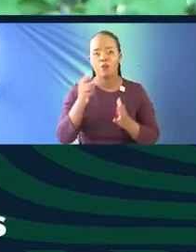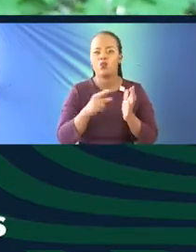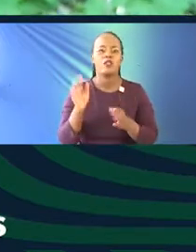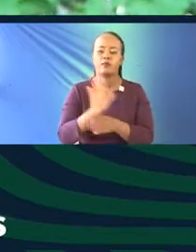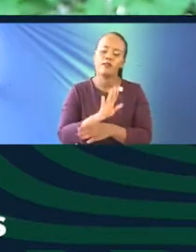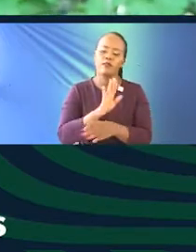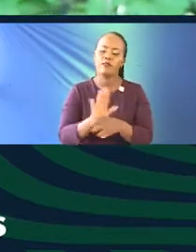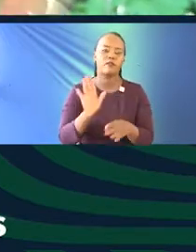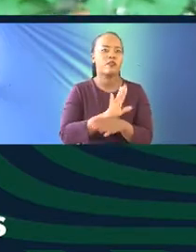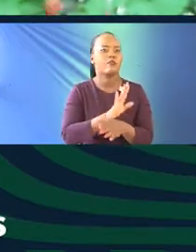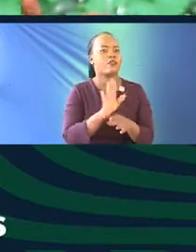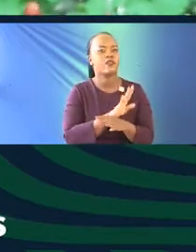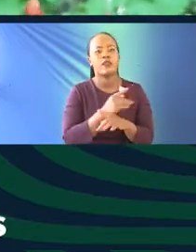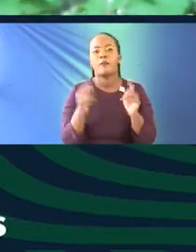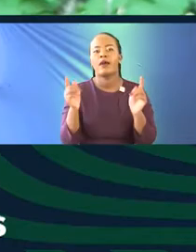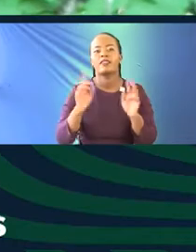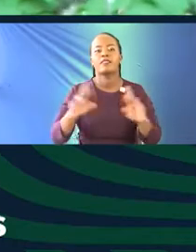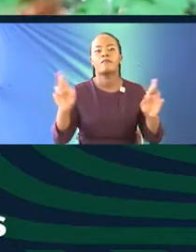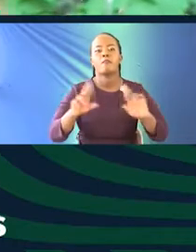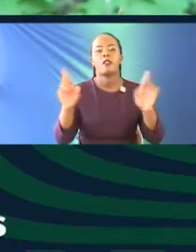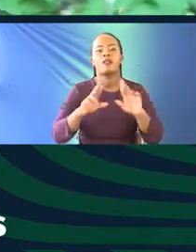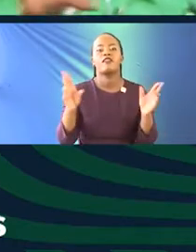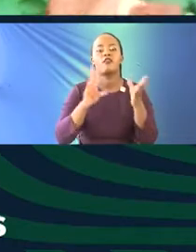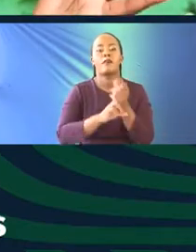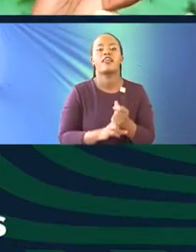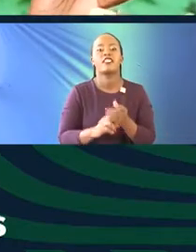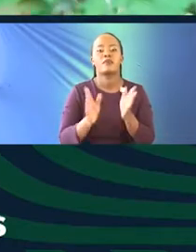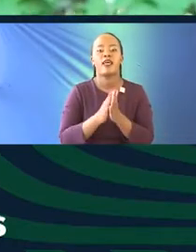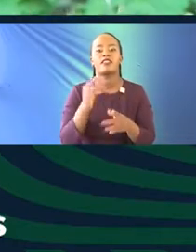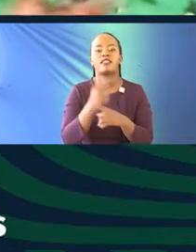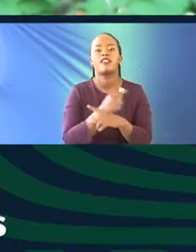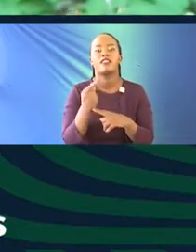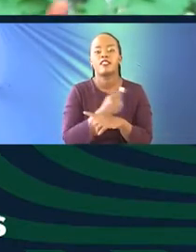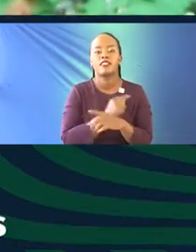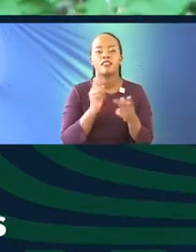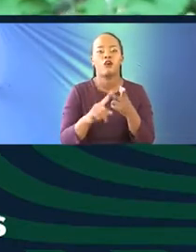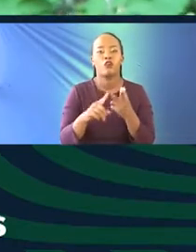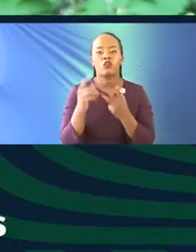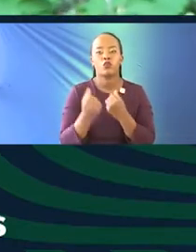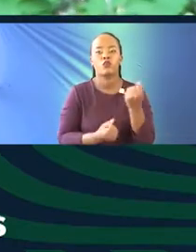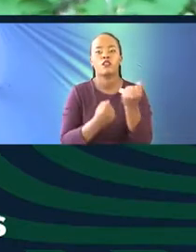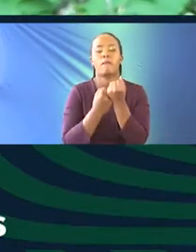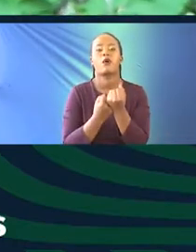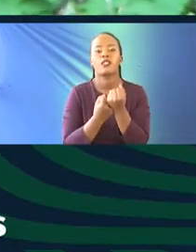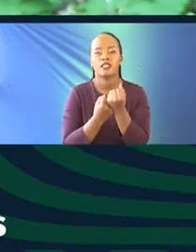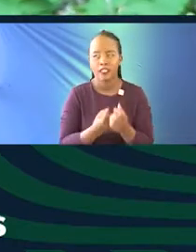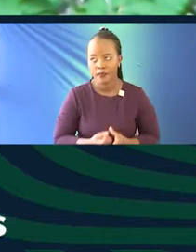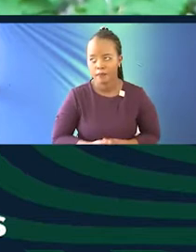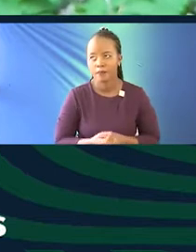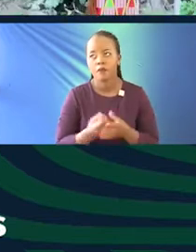quite busy but we're very open to partnerships and training and any other support or any other interaction or any other engagement.